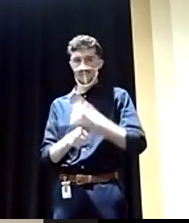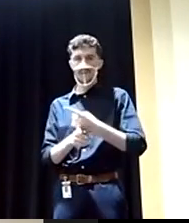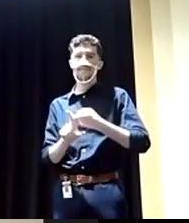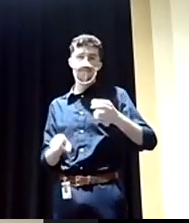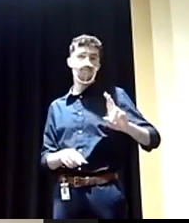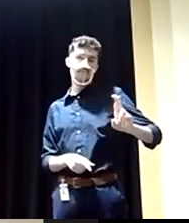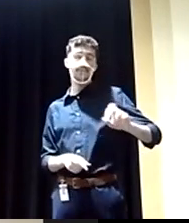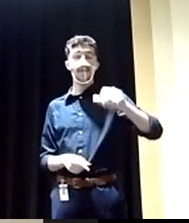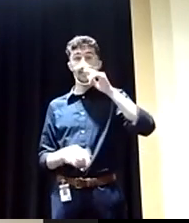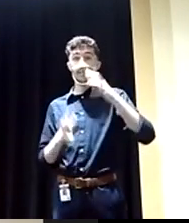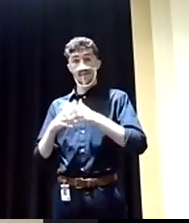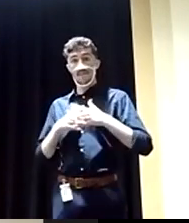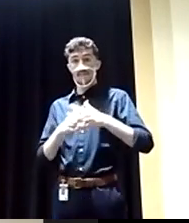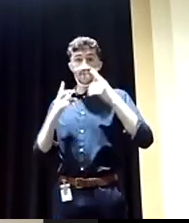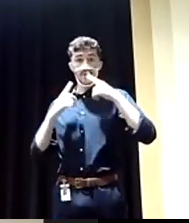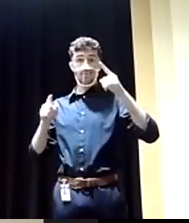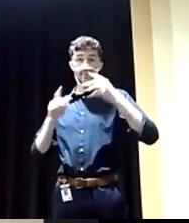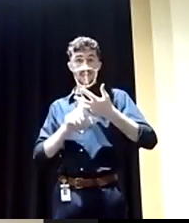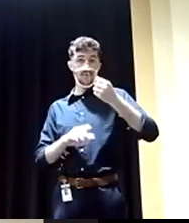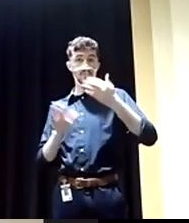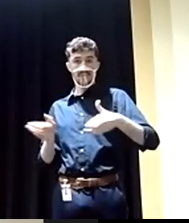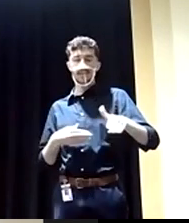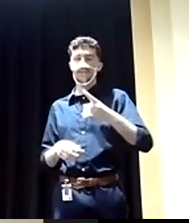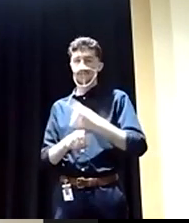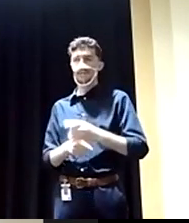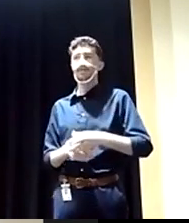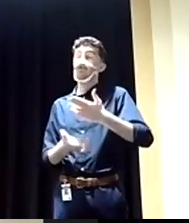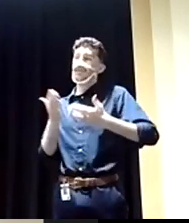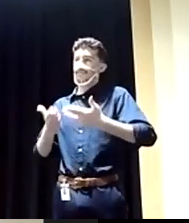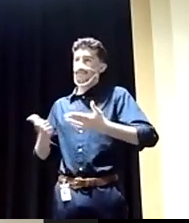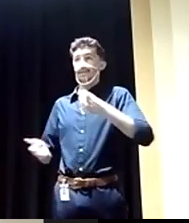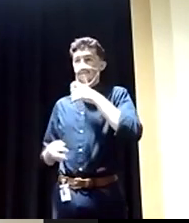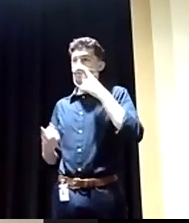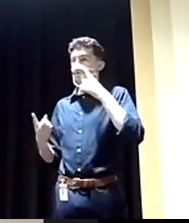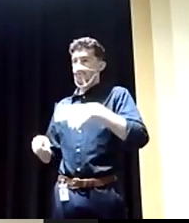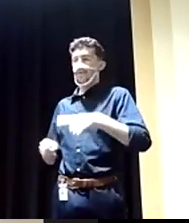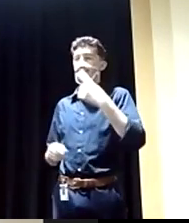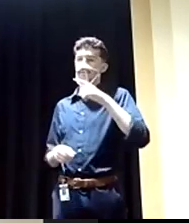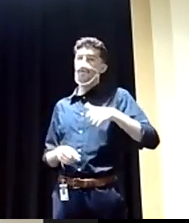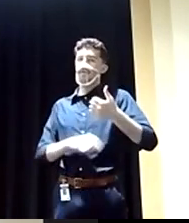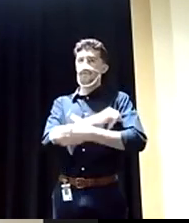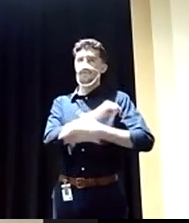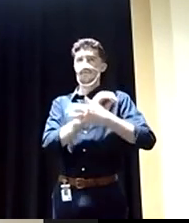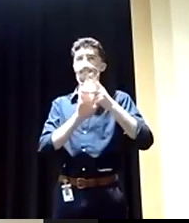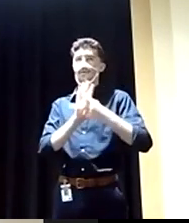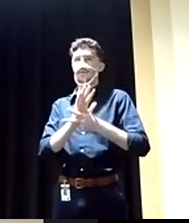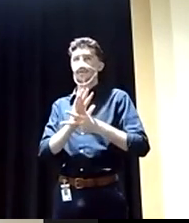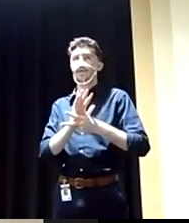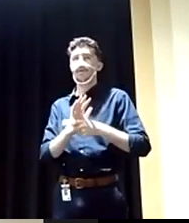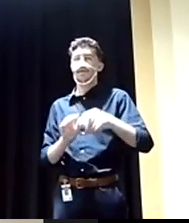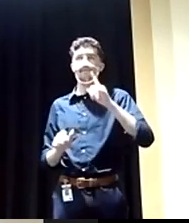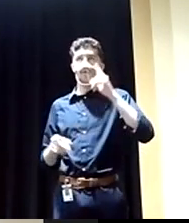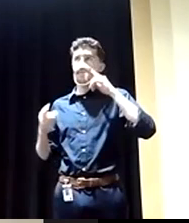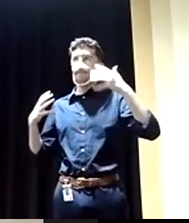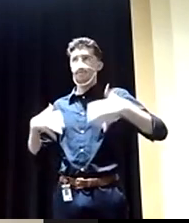rescue plan, they've gotten right. Uh, there are some things I do not agree with them foreign policy. I'm very, very disappointed. And actually I'm appalled as